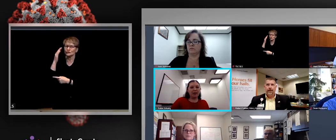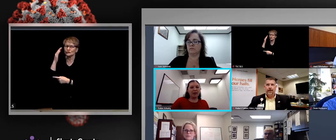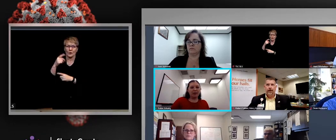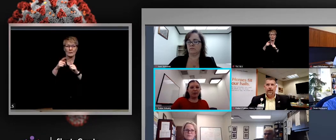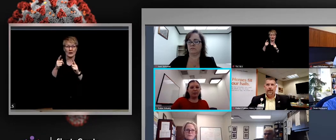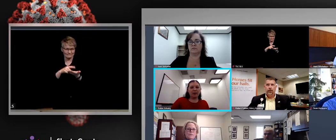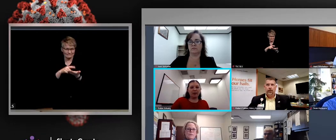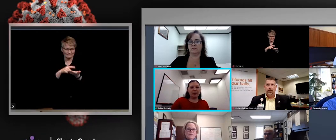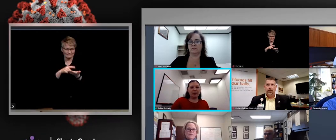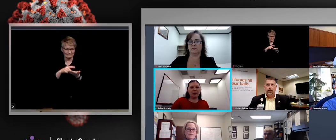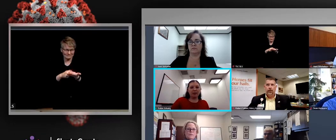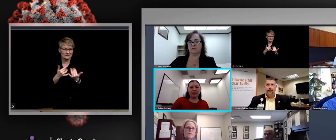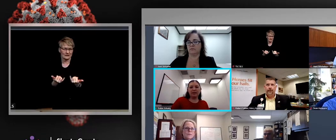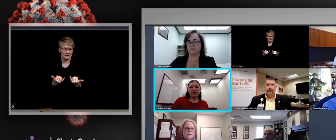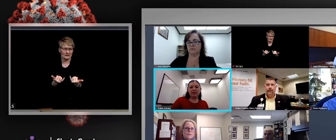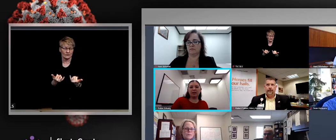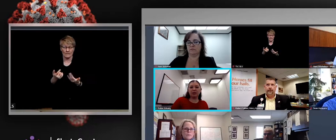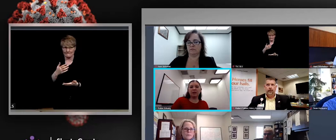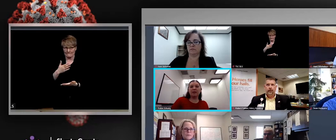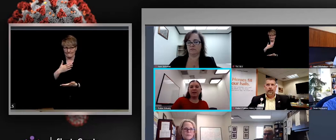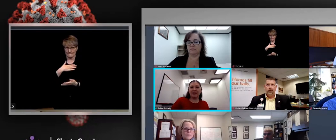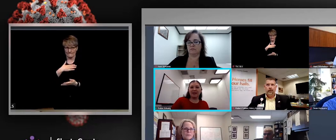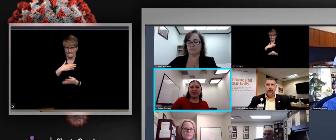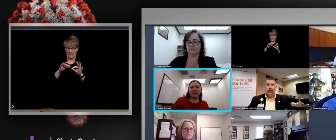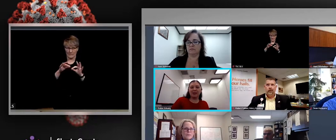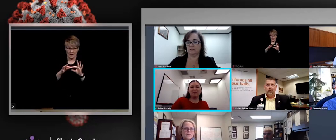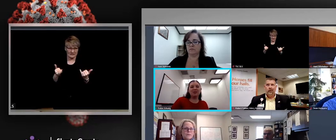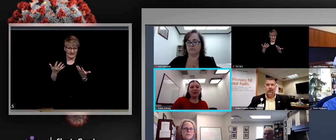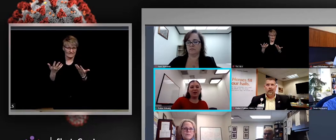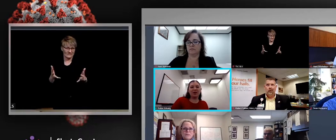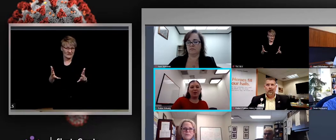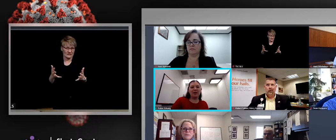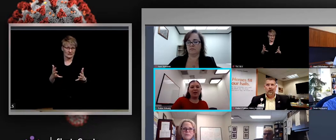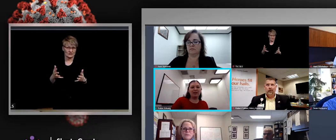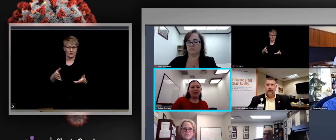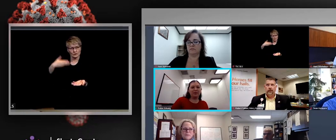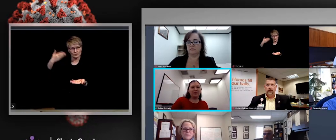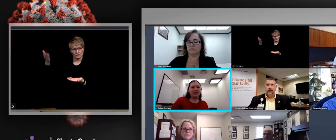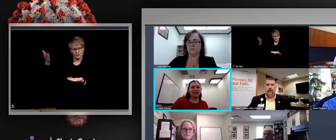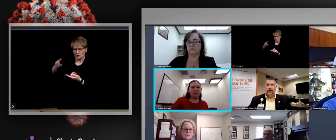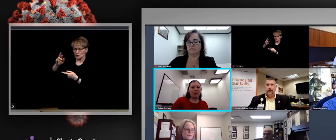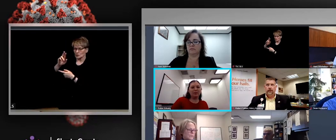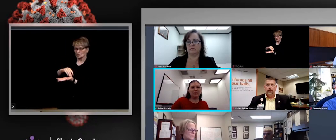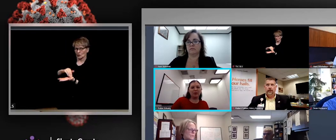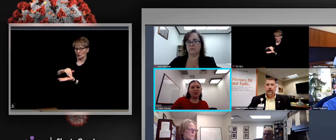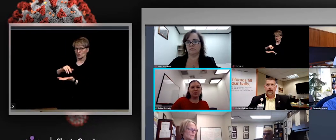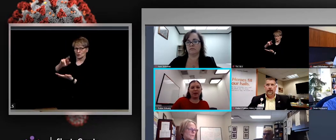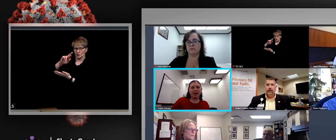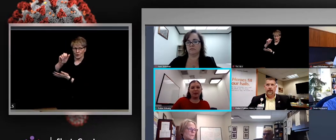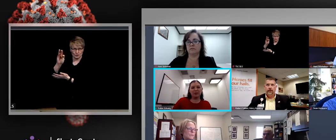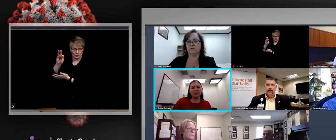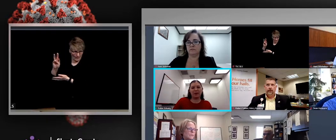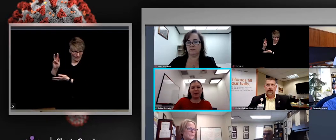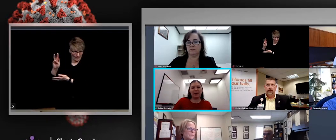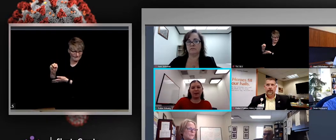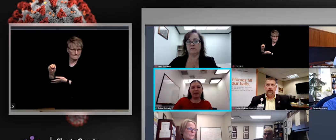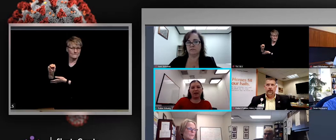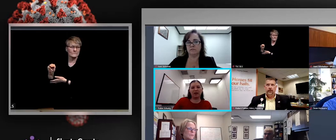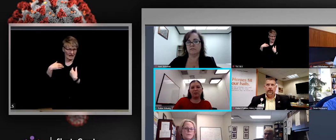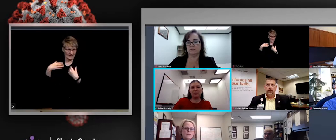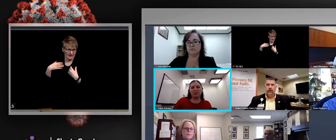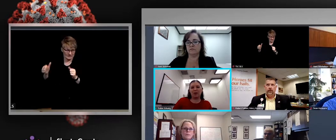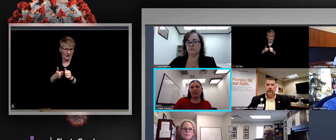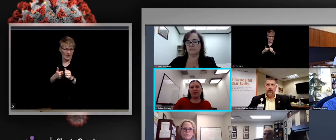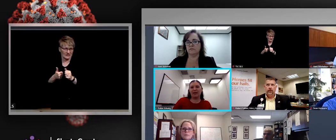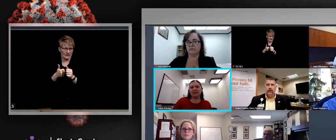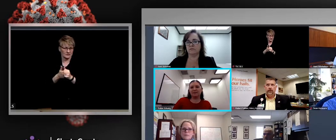I have for today. I know that Dr. Ramstrom also has an update, including that, as Carrie mentioned, there are many available vaccine appointments for those who are eligible, so